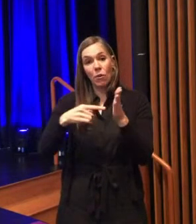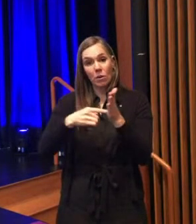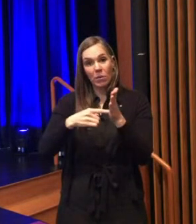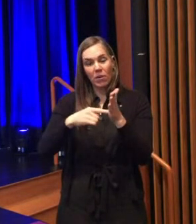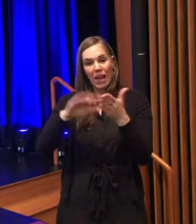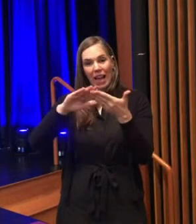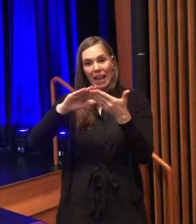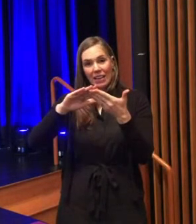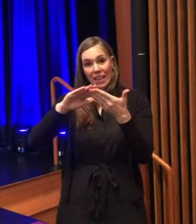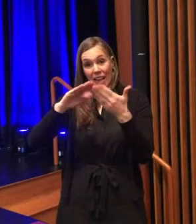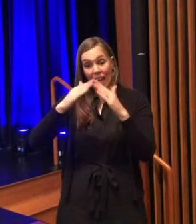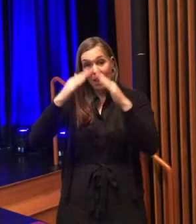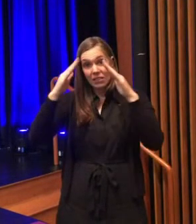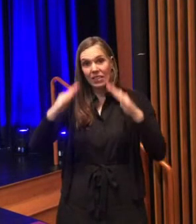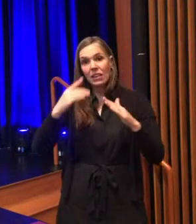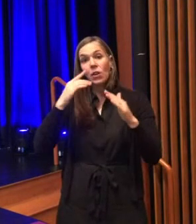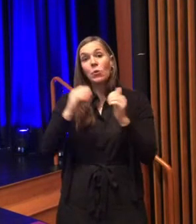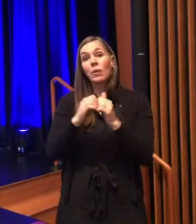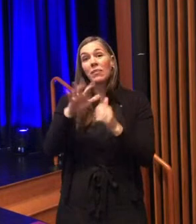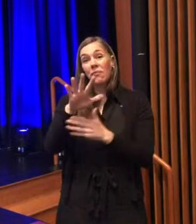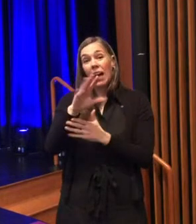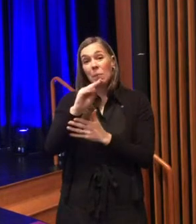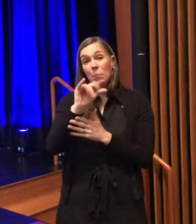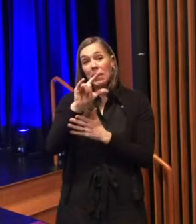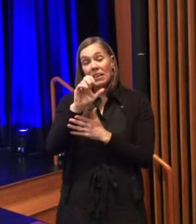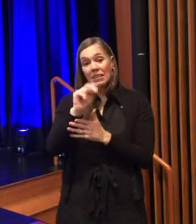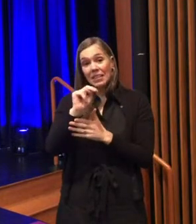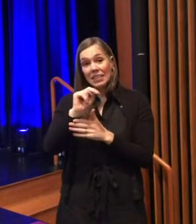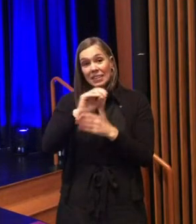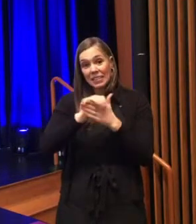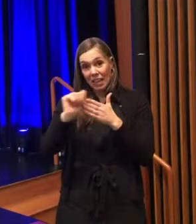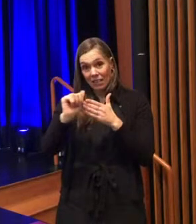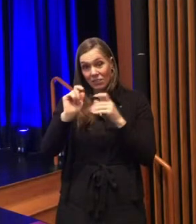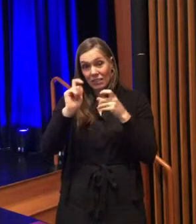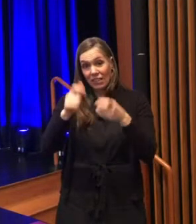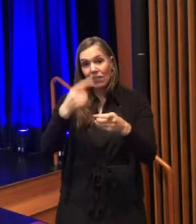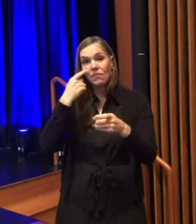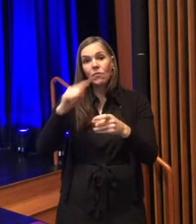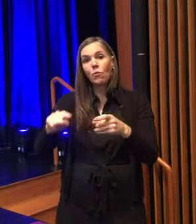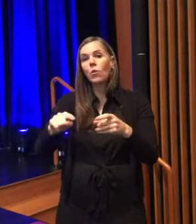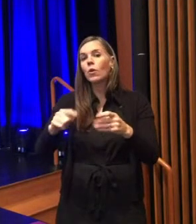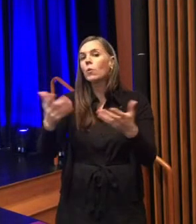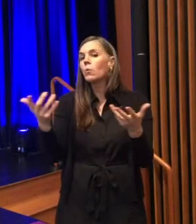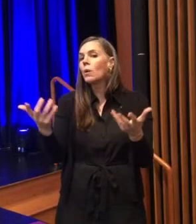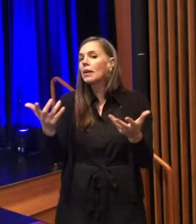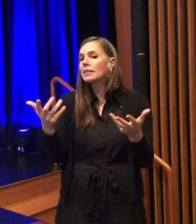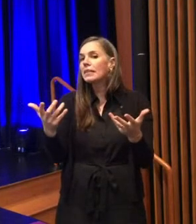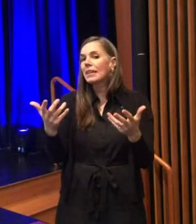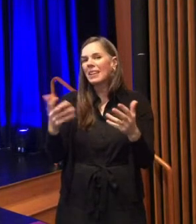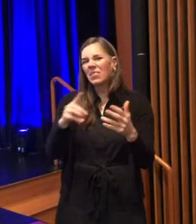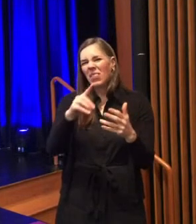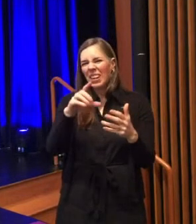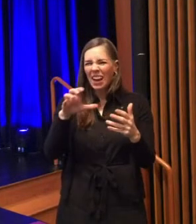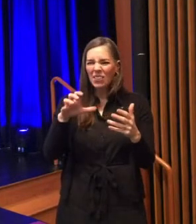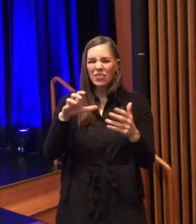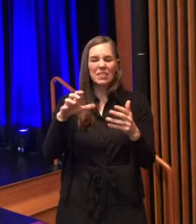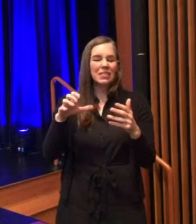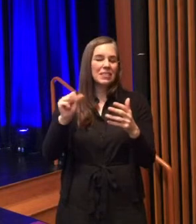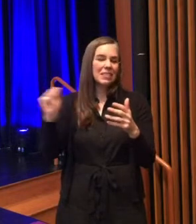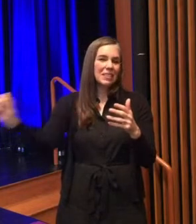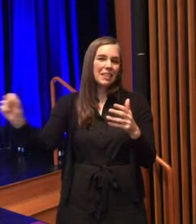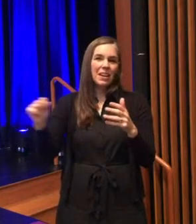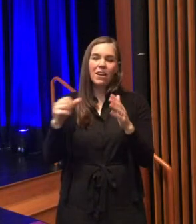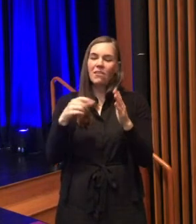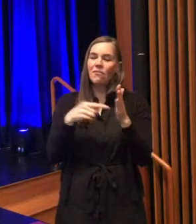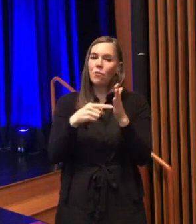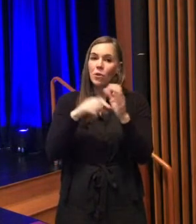million dollars in american rescue plan act funding this funding will help facilitate the creation and preservation of hundreds of affordable units across